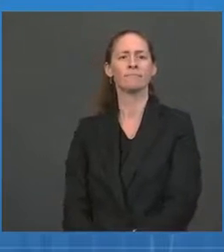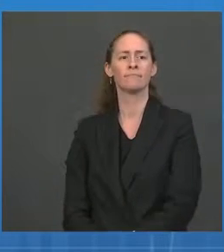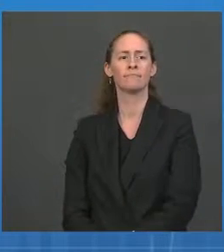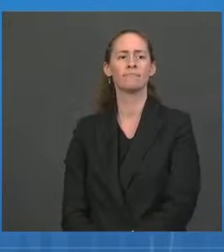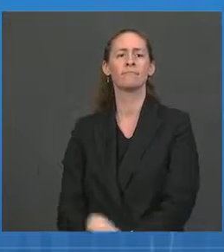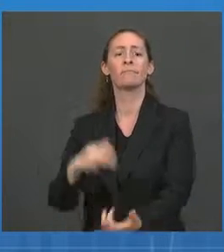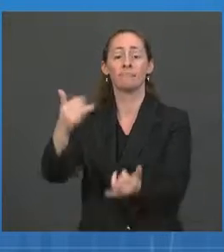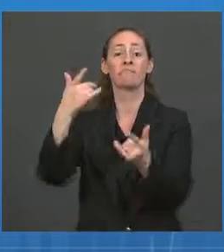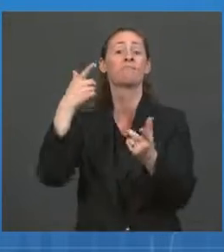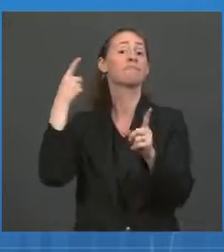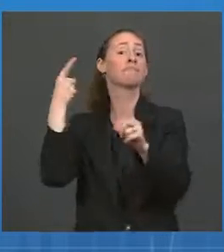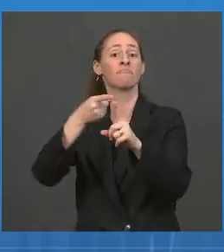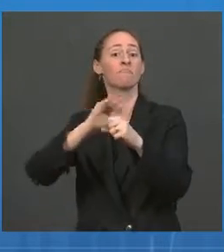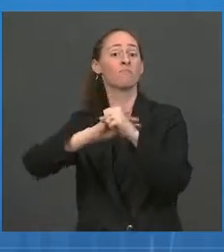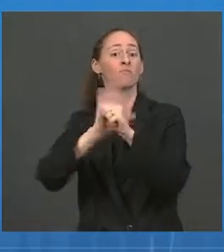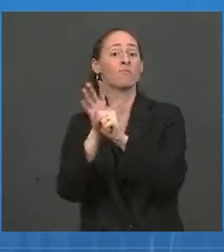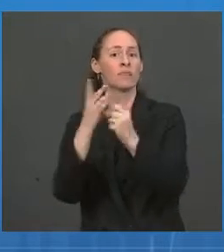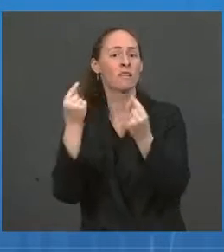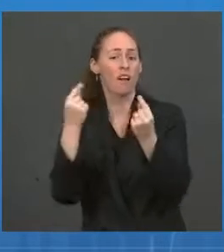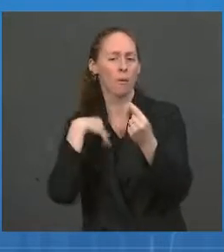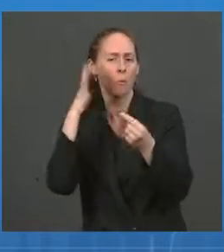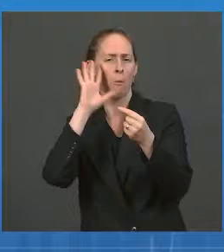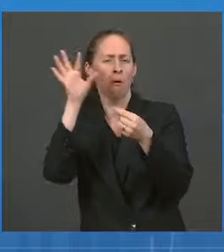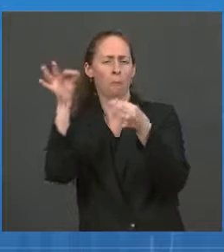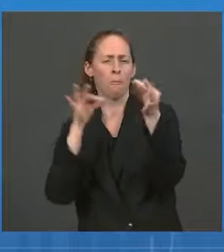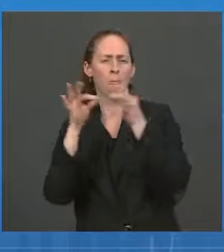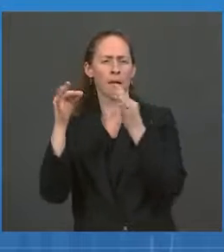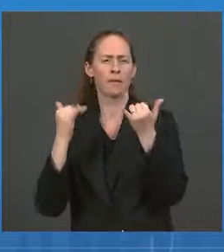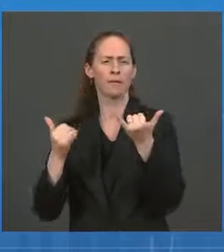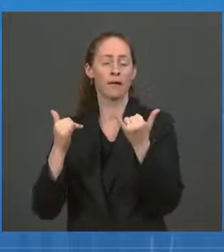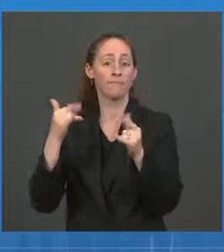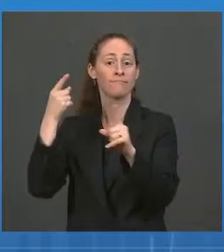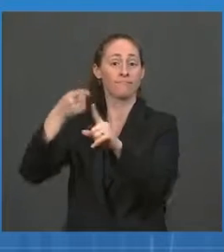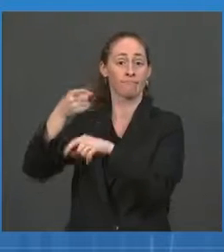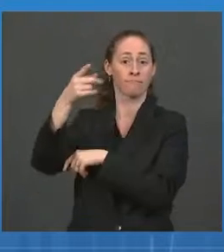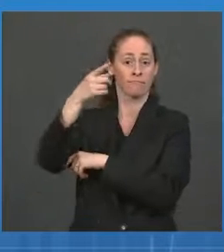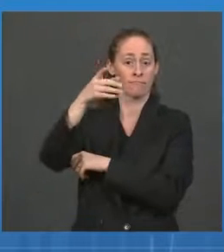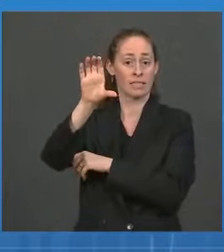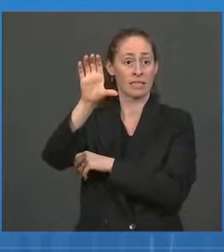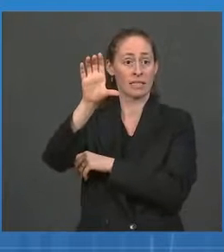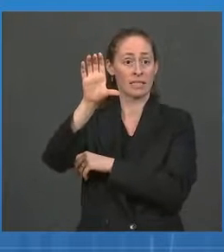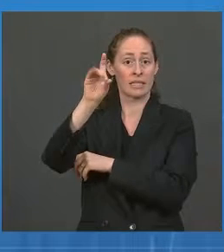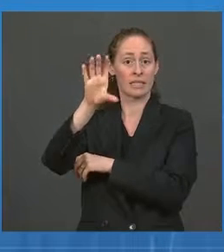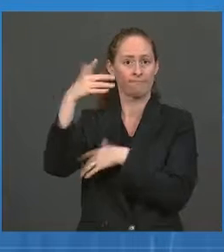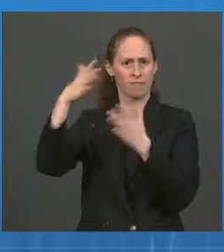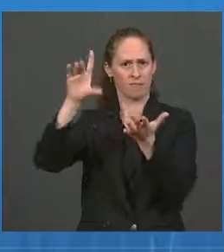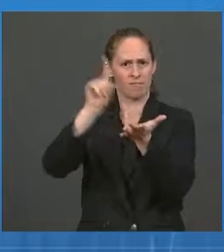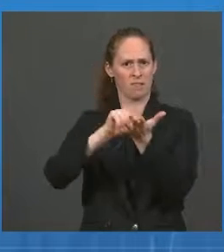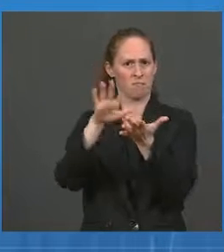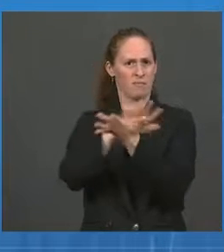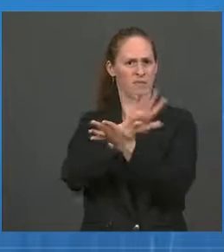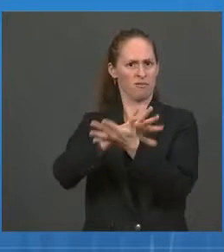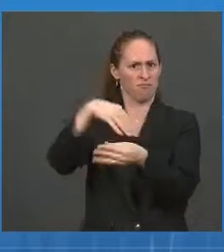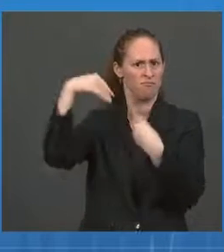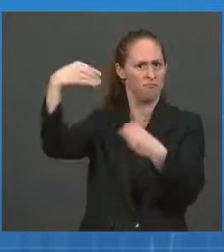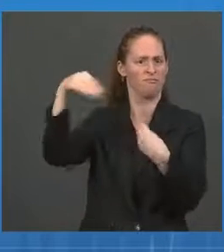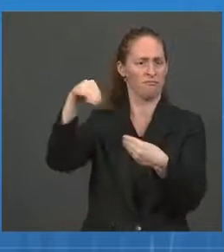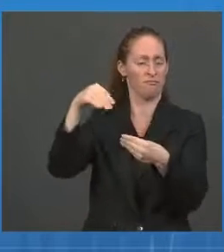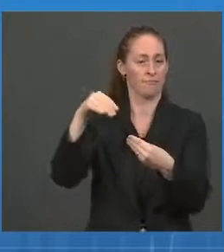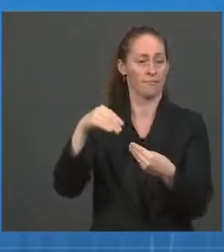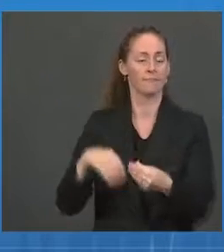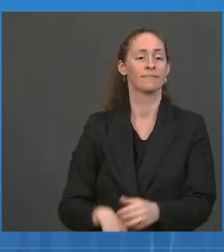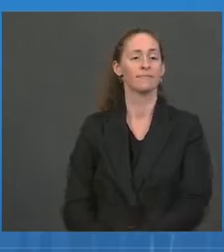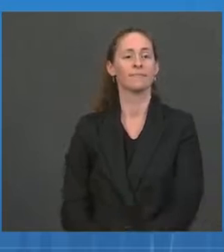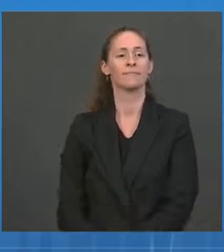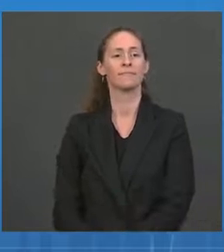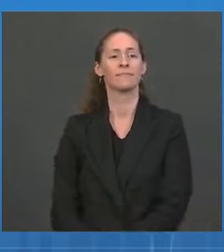today has published an MMWR indicating that up to one-third of participants in that